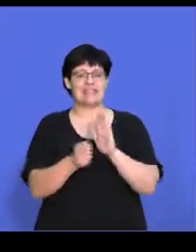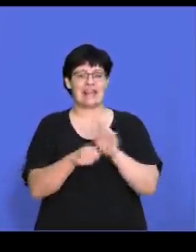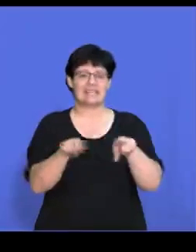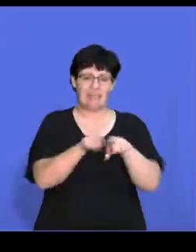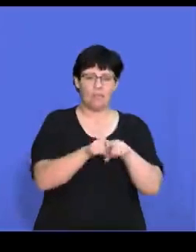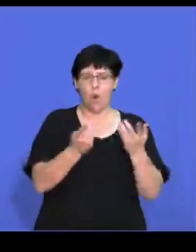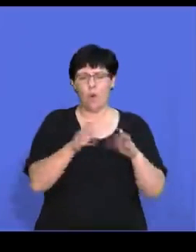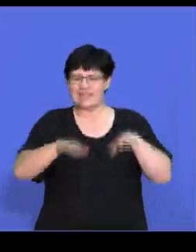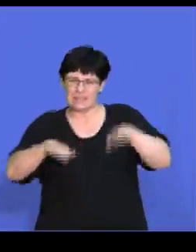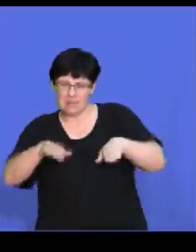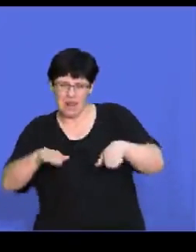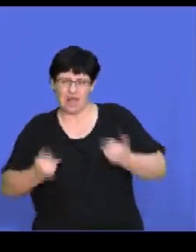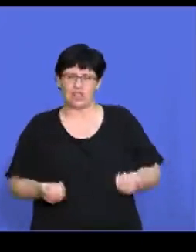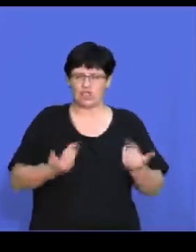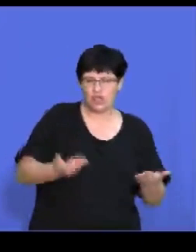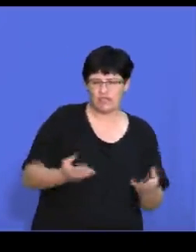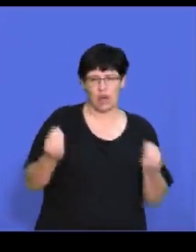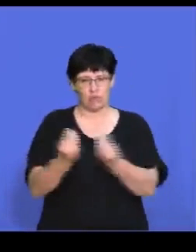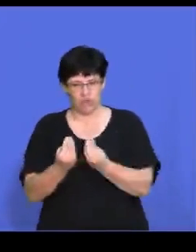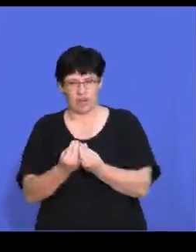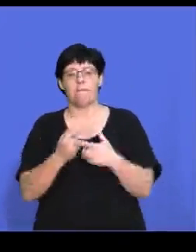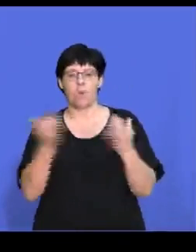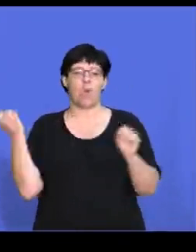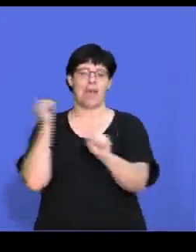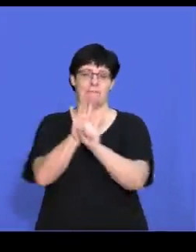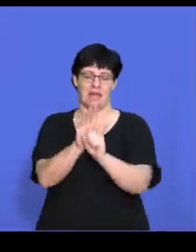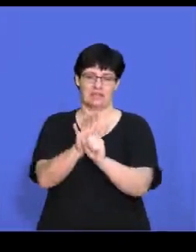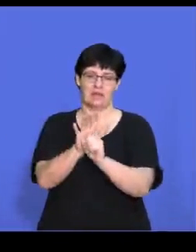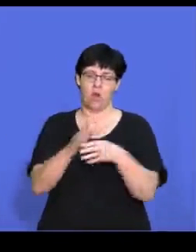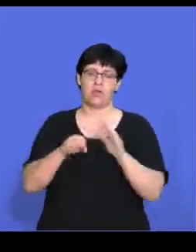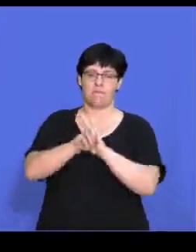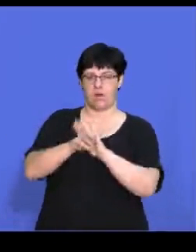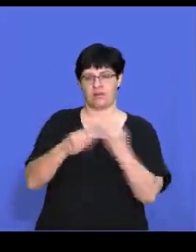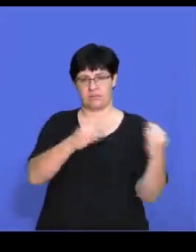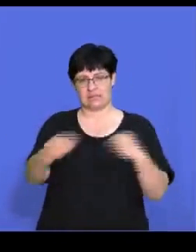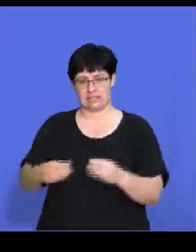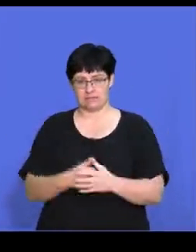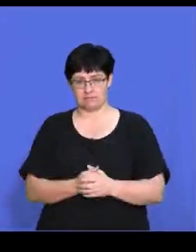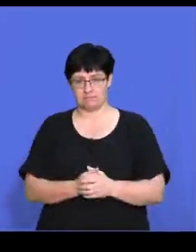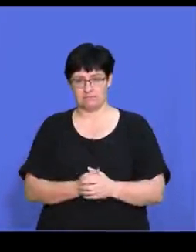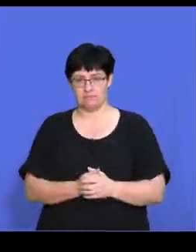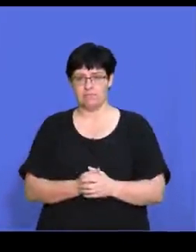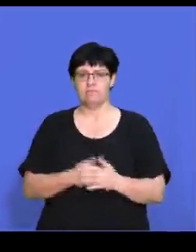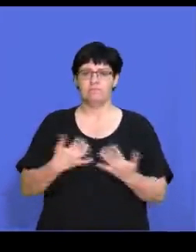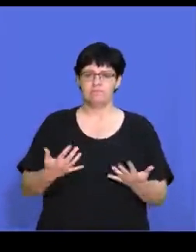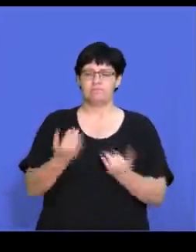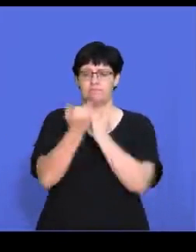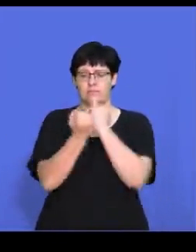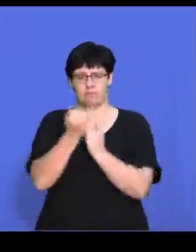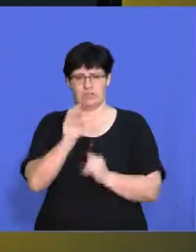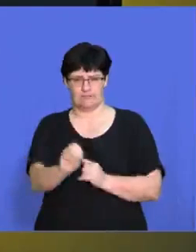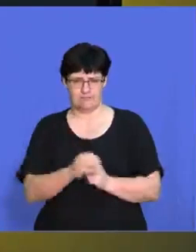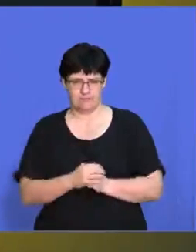or similar products or services may have a greater impact on the market of the business. All right. So this is our competition,